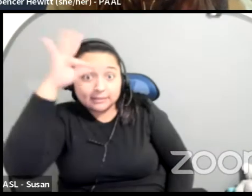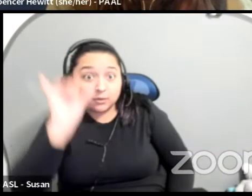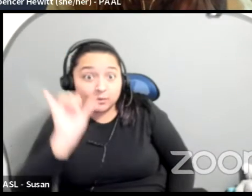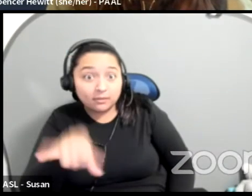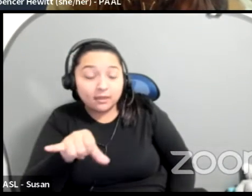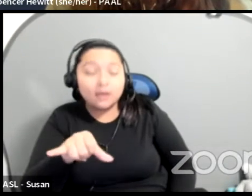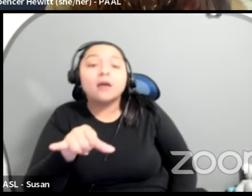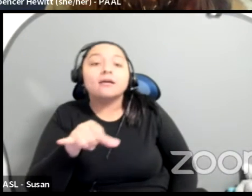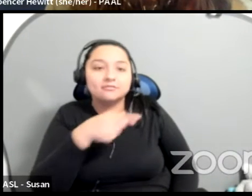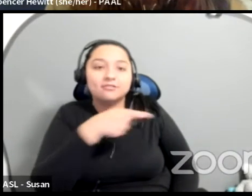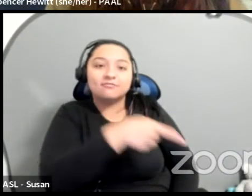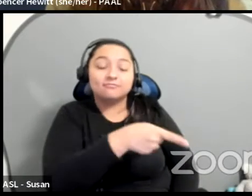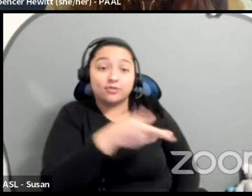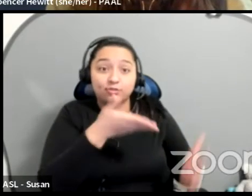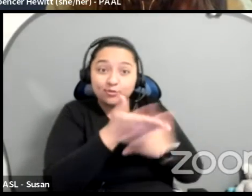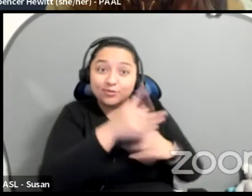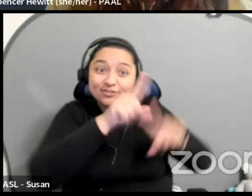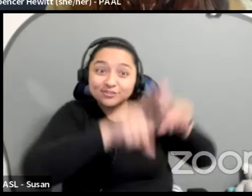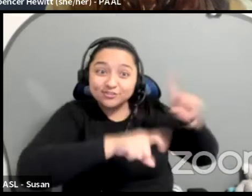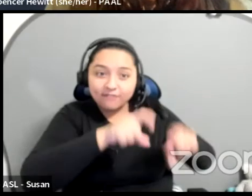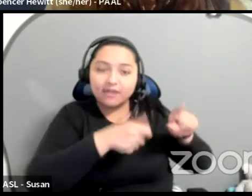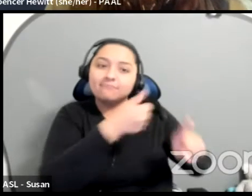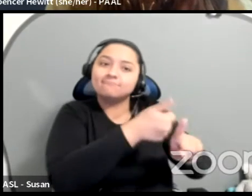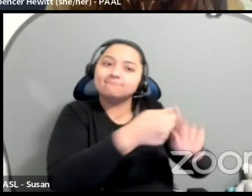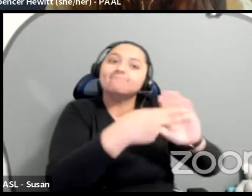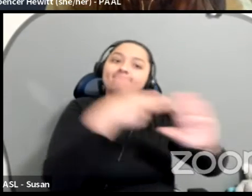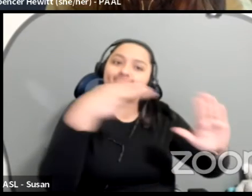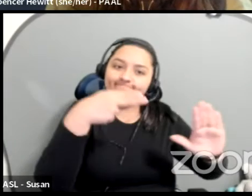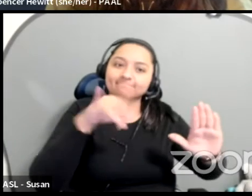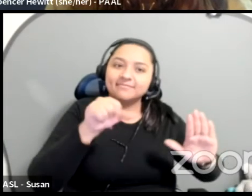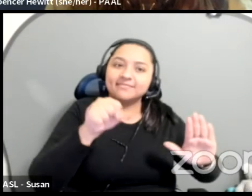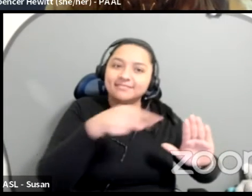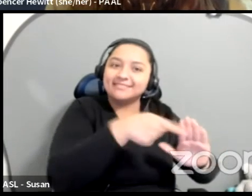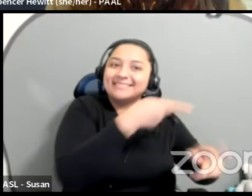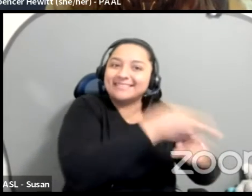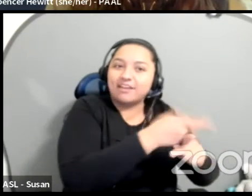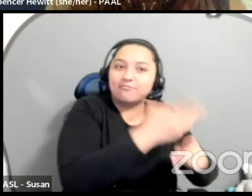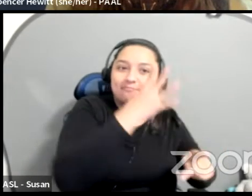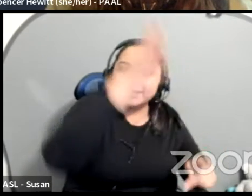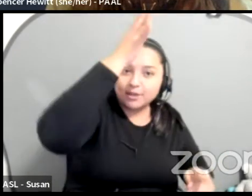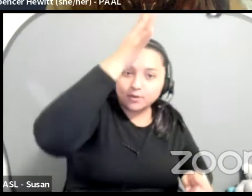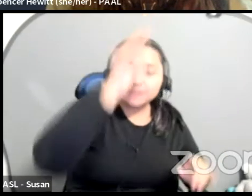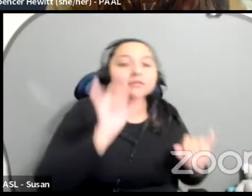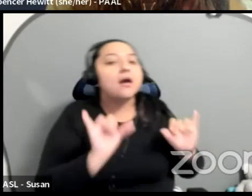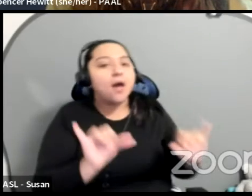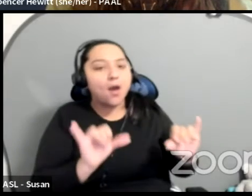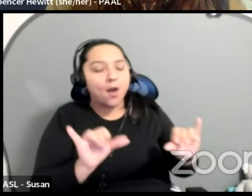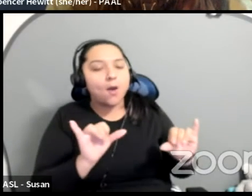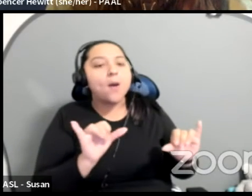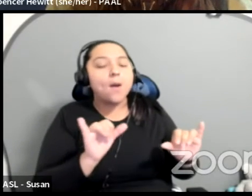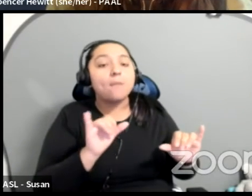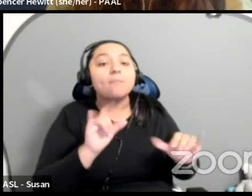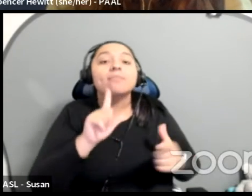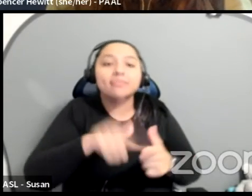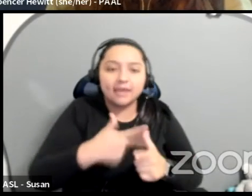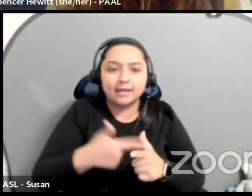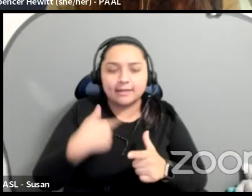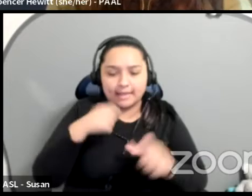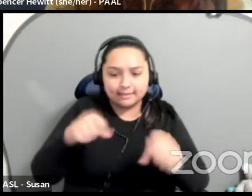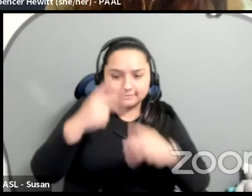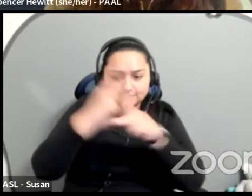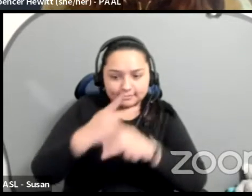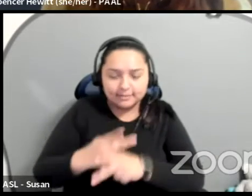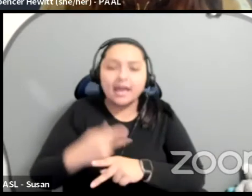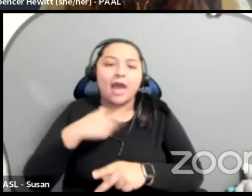And so then, because I have the amount of number, the amount that I, that I knew, I said, oh, I'm going to be able to give everybody up to this amount.